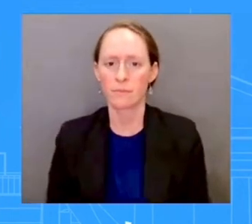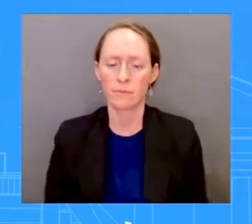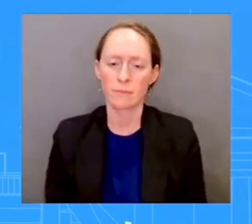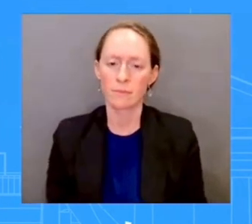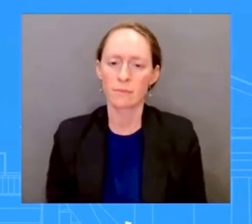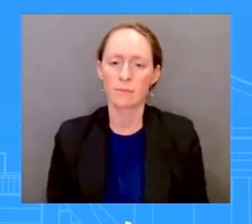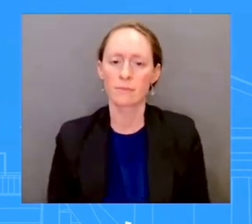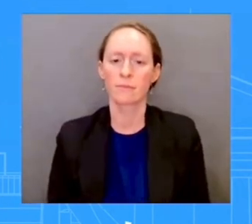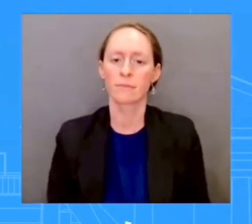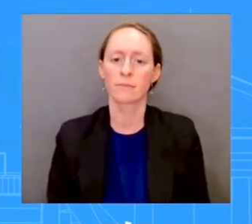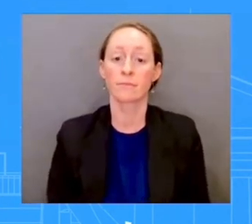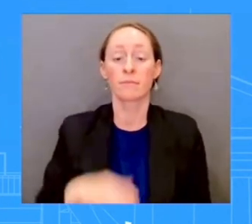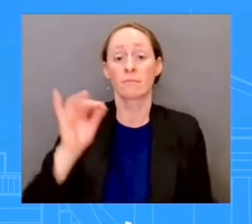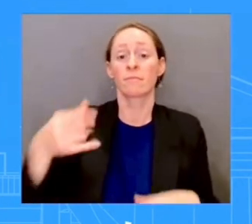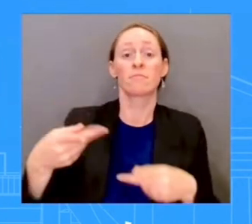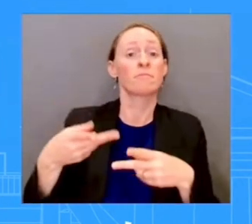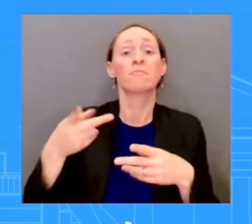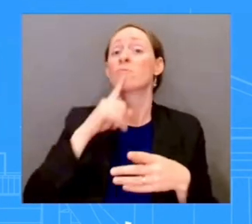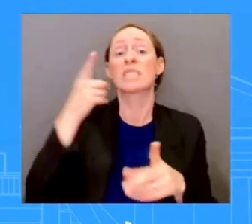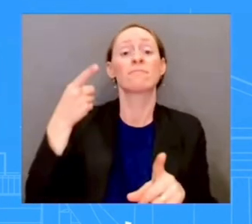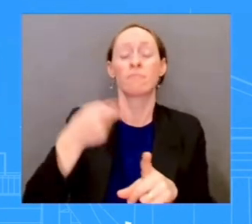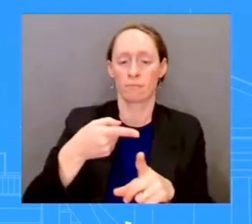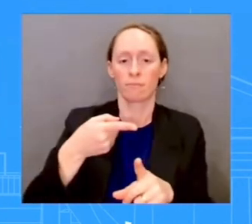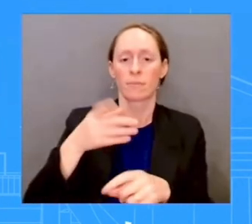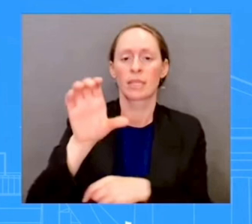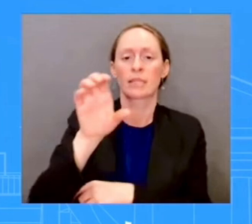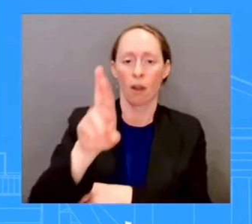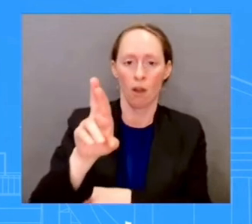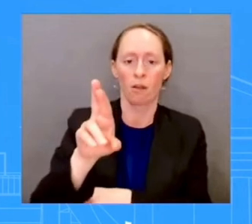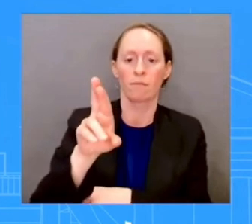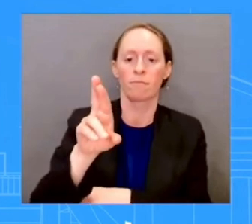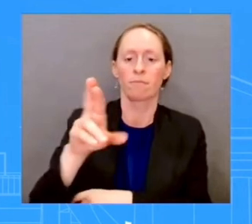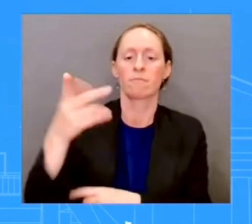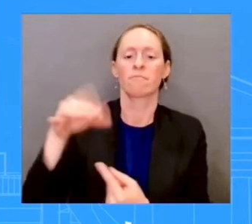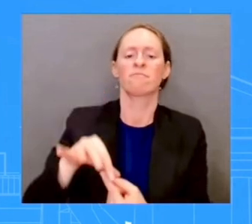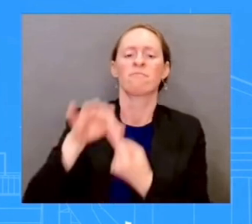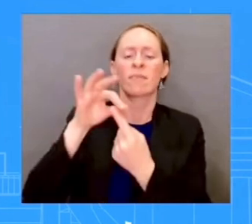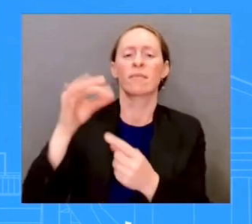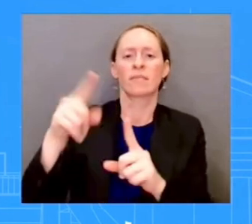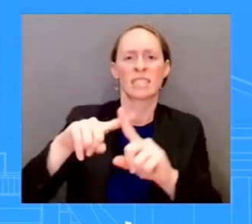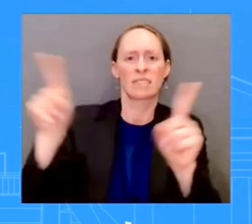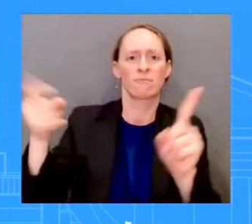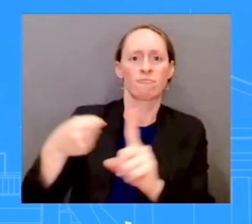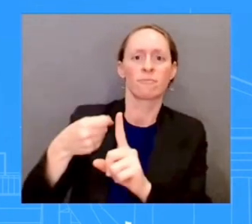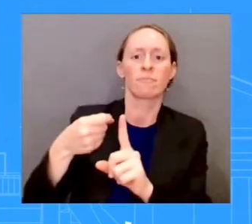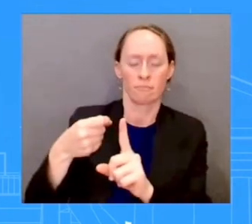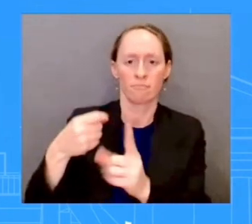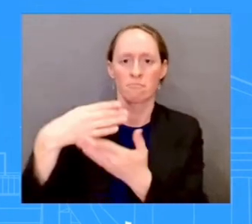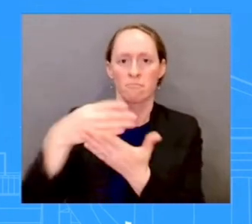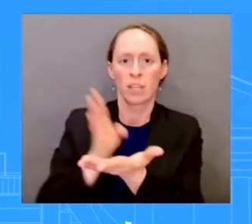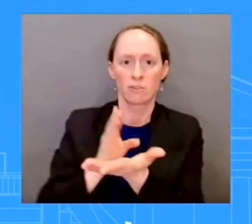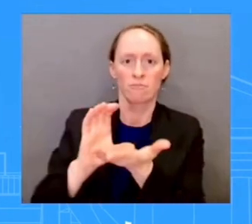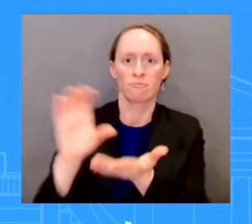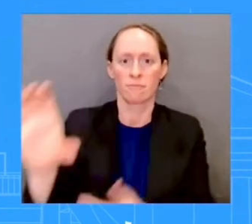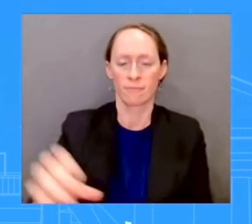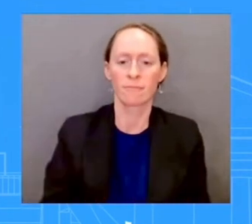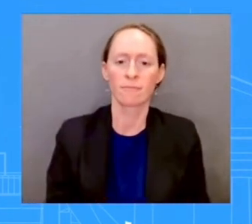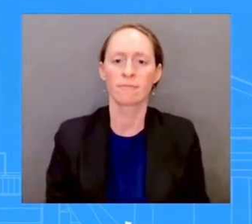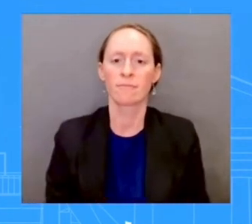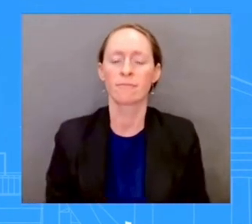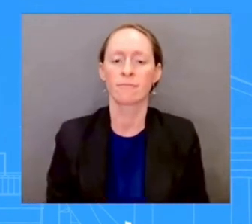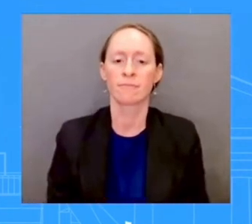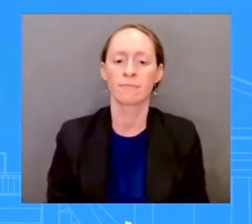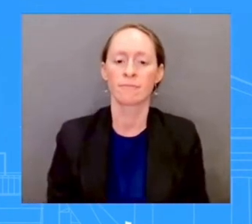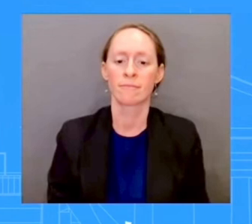August 10th, we sent Congress a supplemental request for critical emergency funding, as you just asked, William. That includes funding for